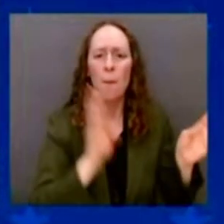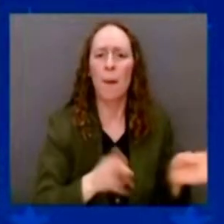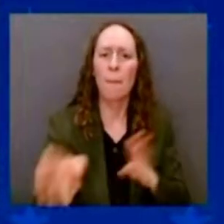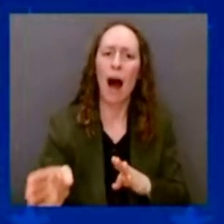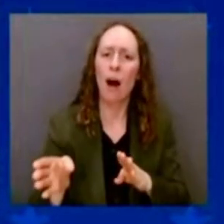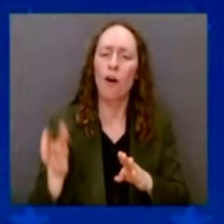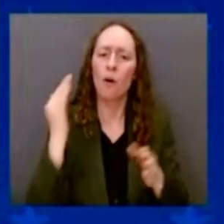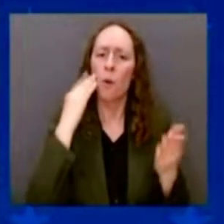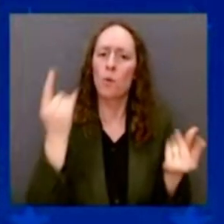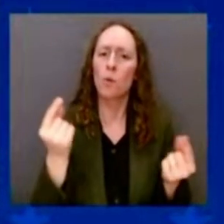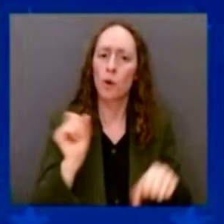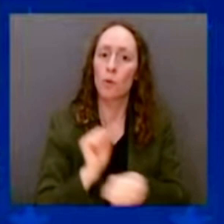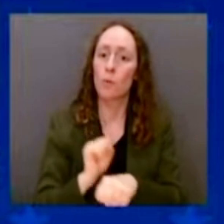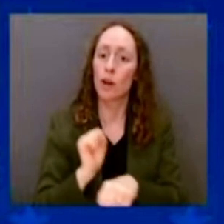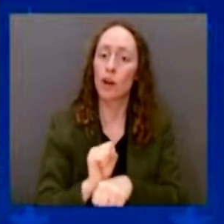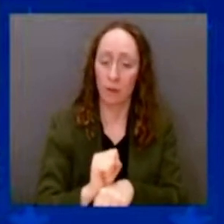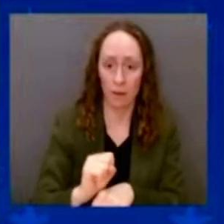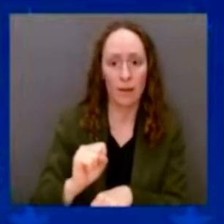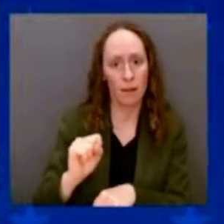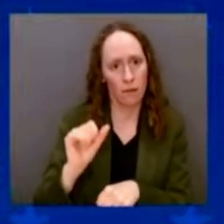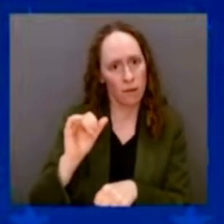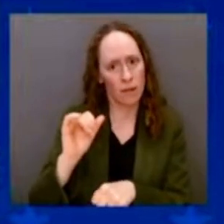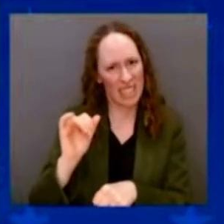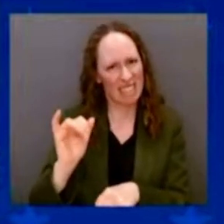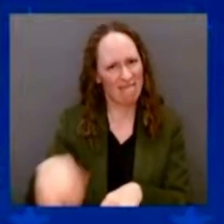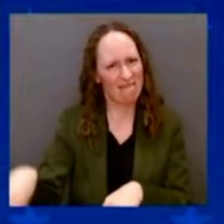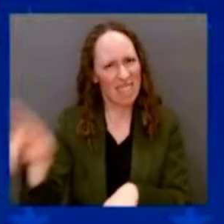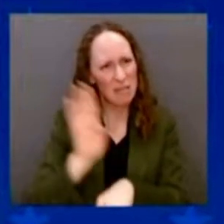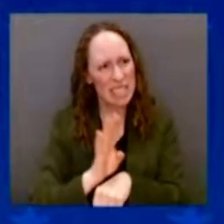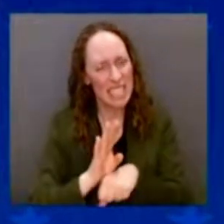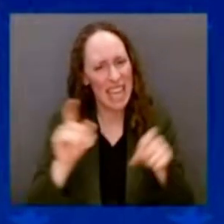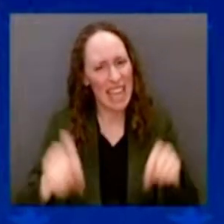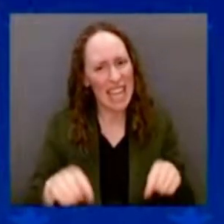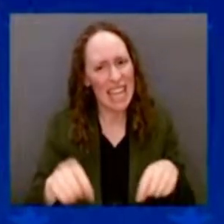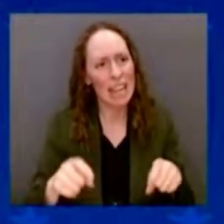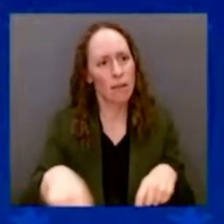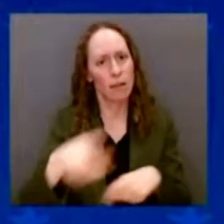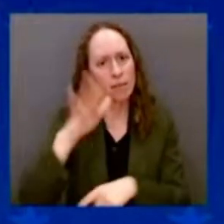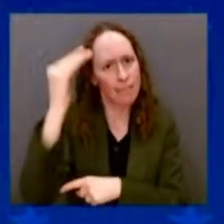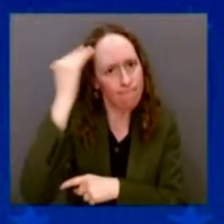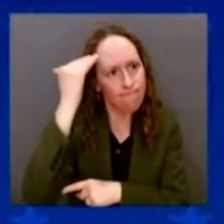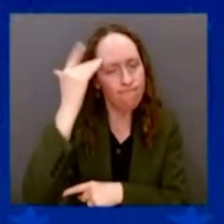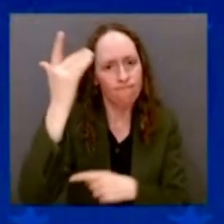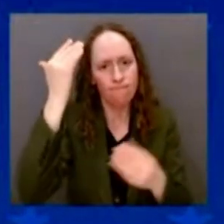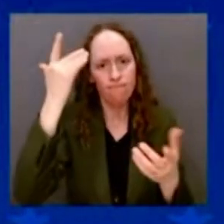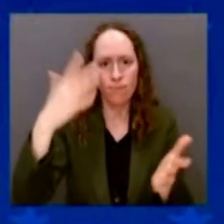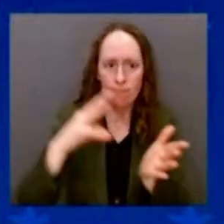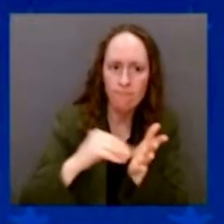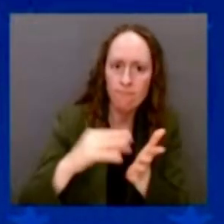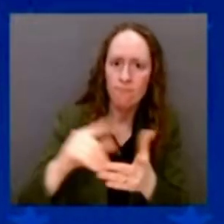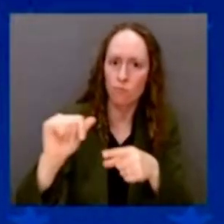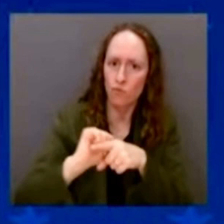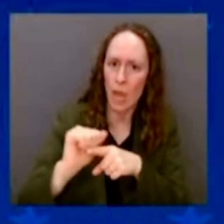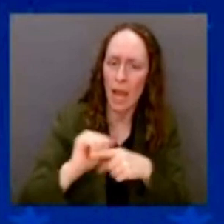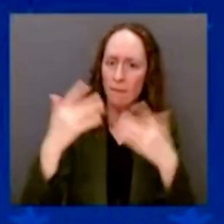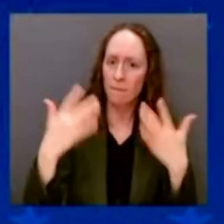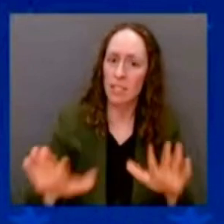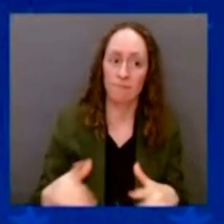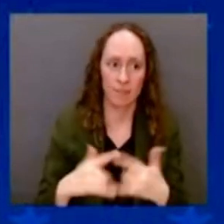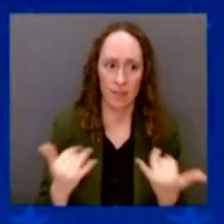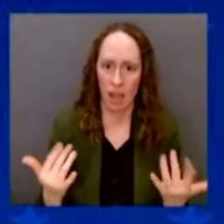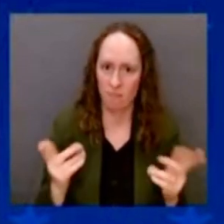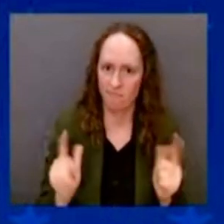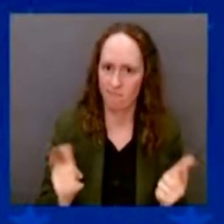They would educate them how to do it. They don't do it anymore. And one of the other things started happening three or four decades ago.